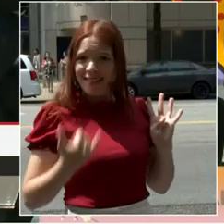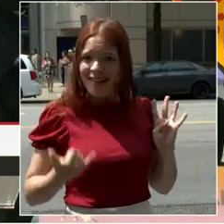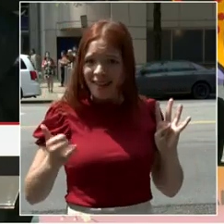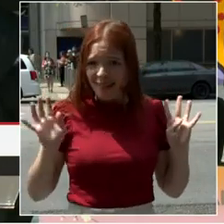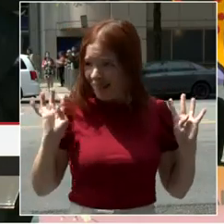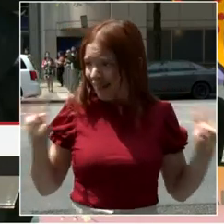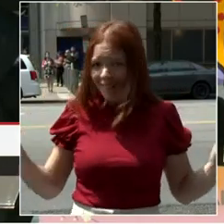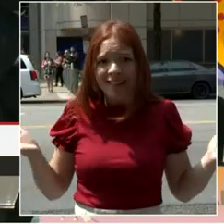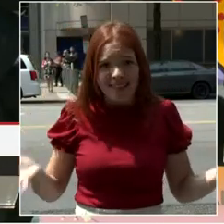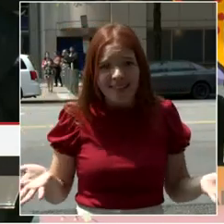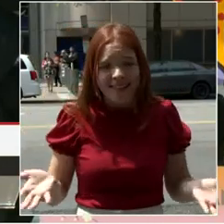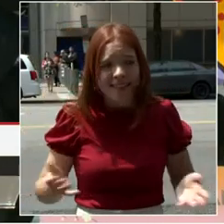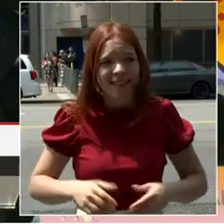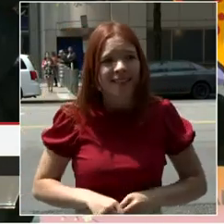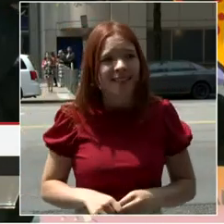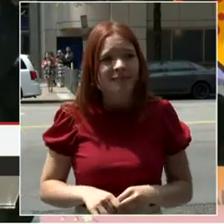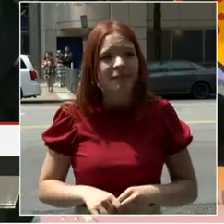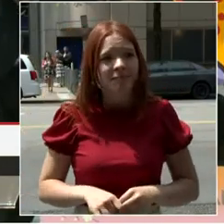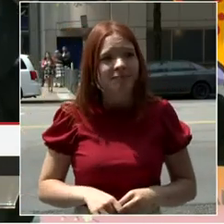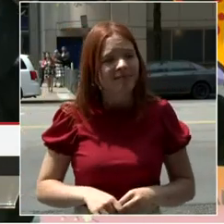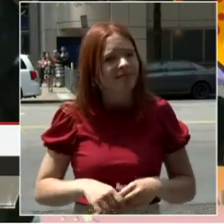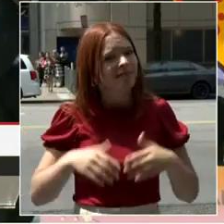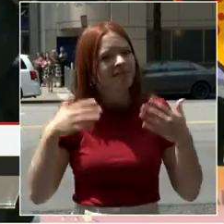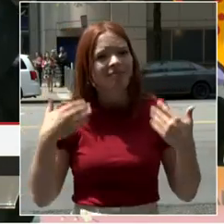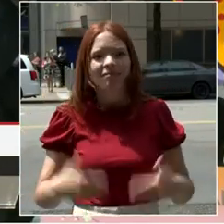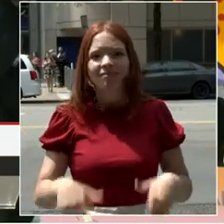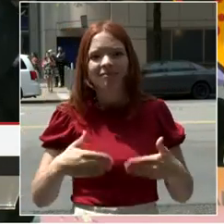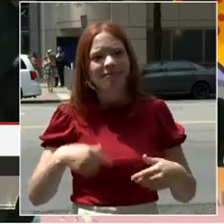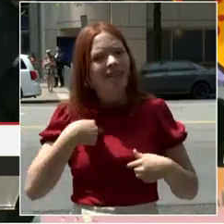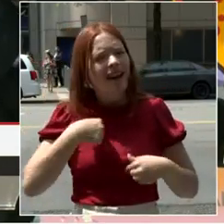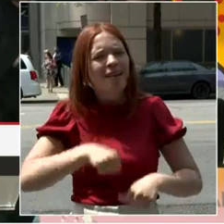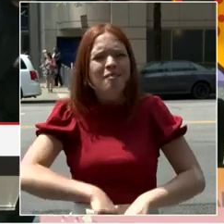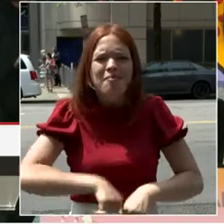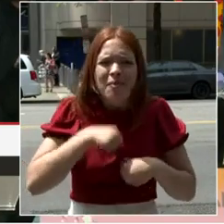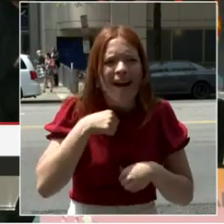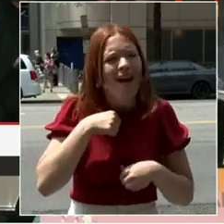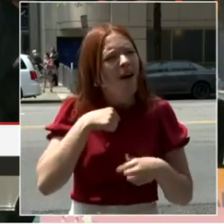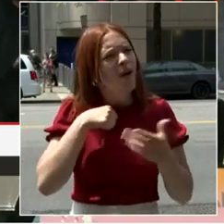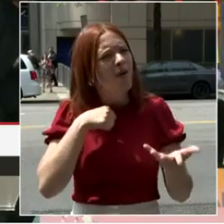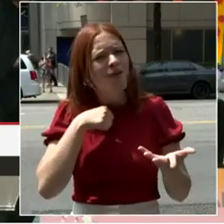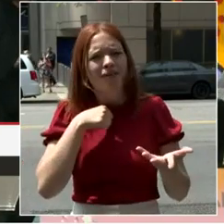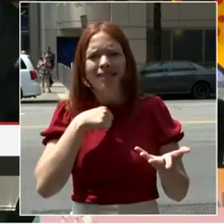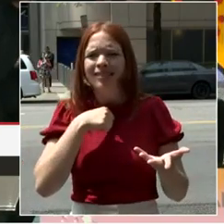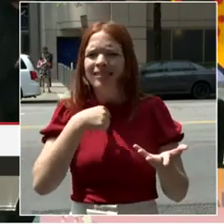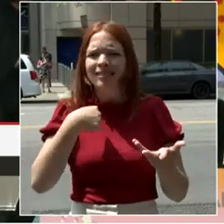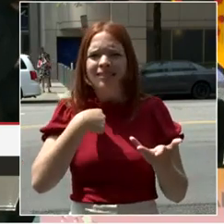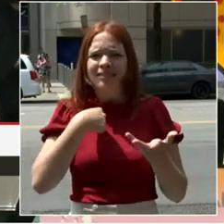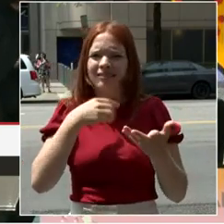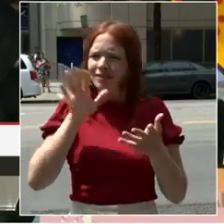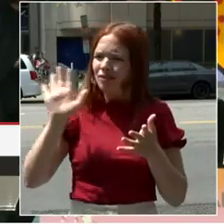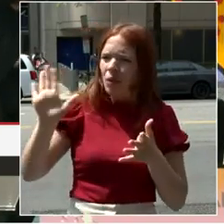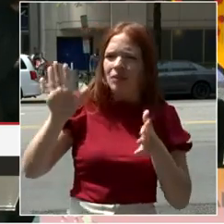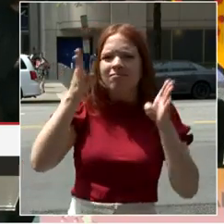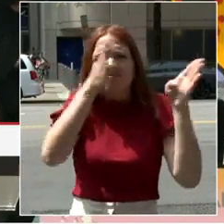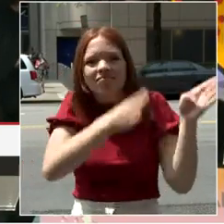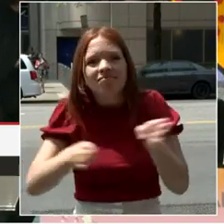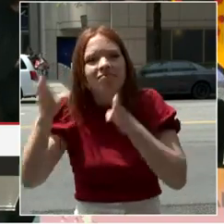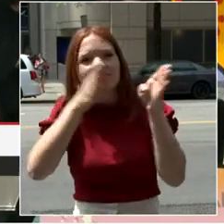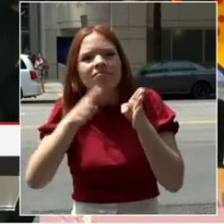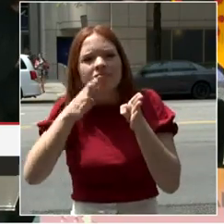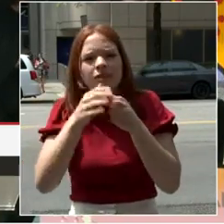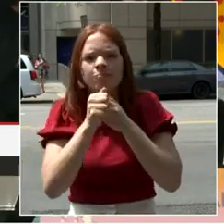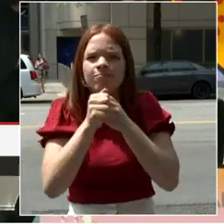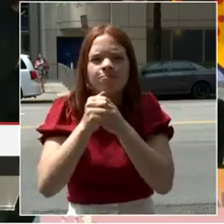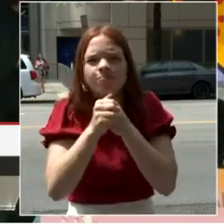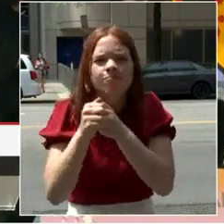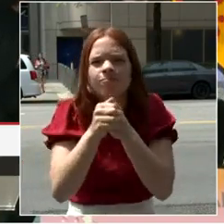and to make sure that all of the deliverables are leading us in a direction towards our